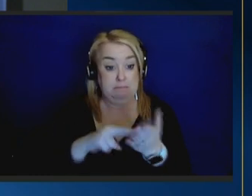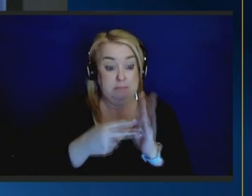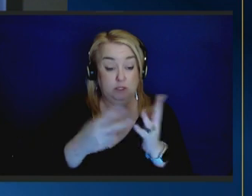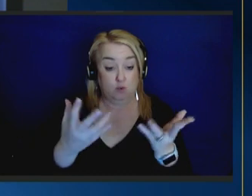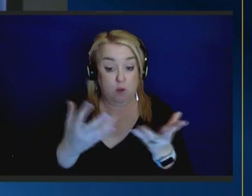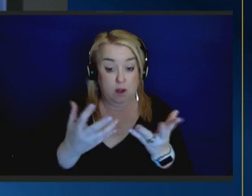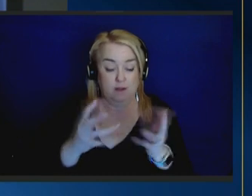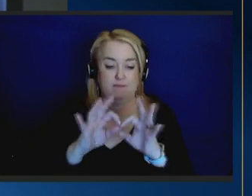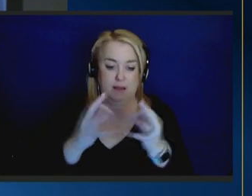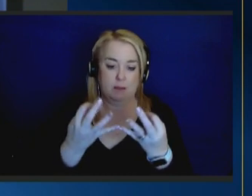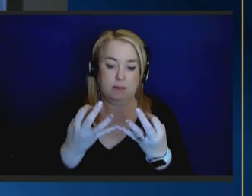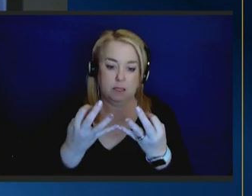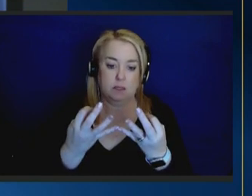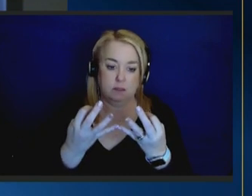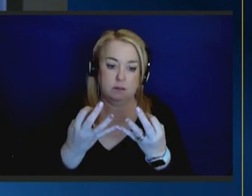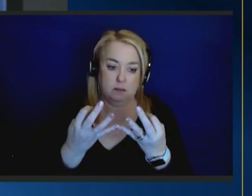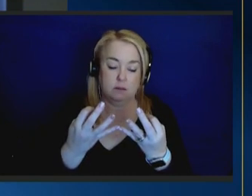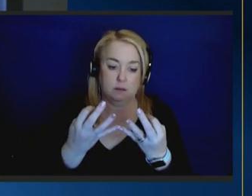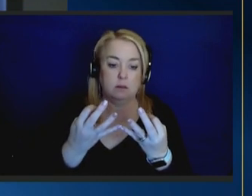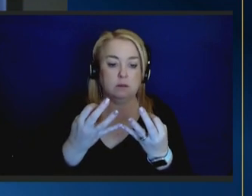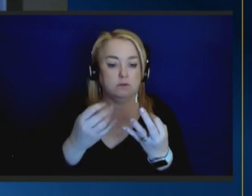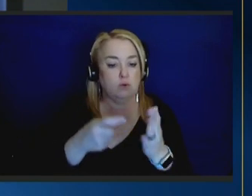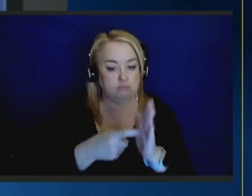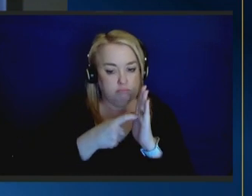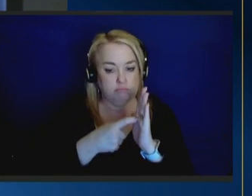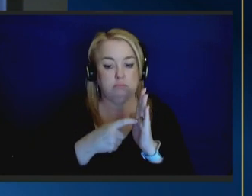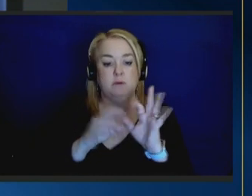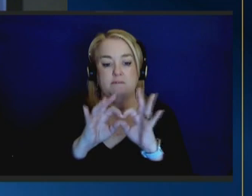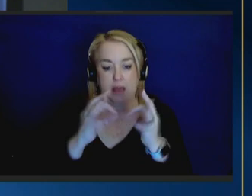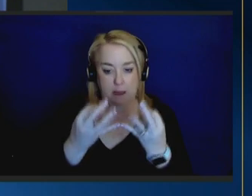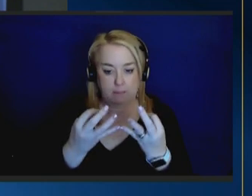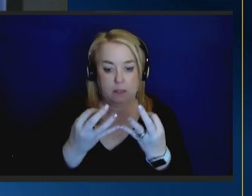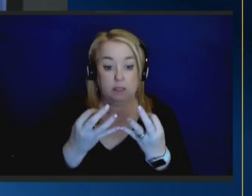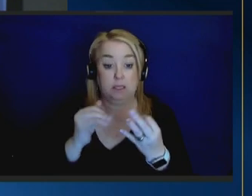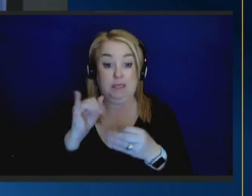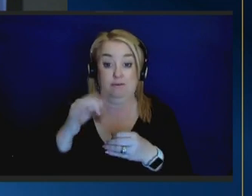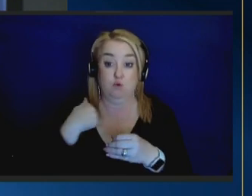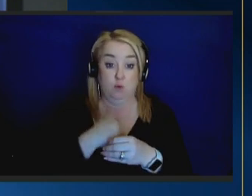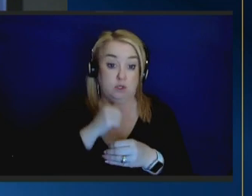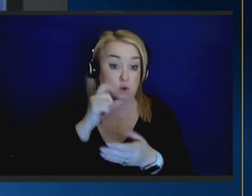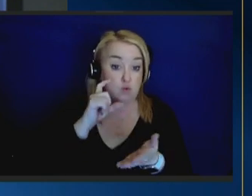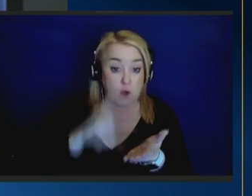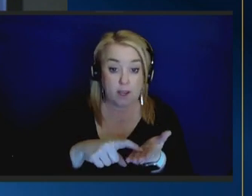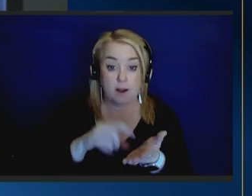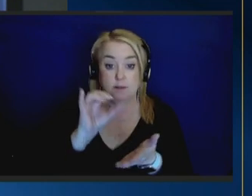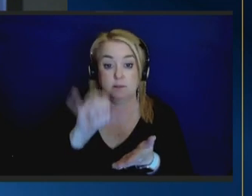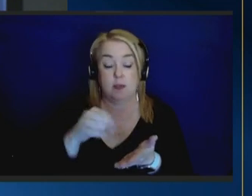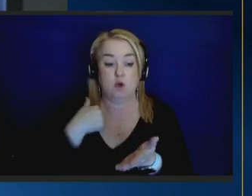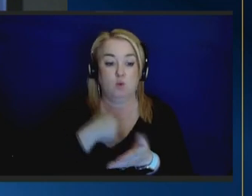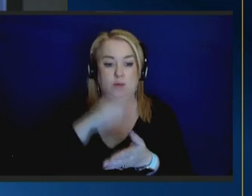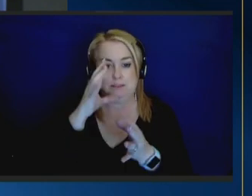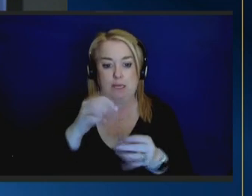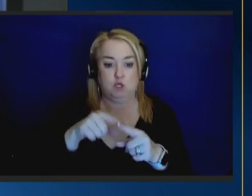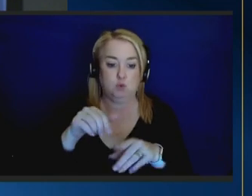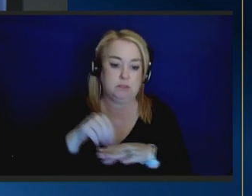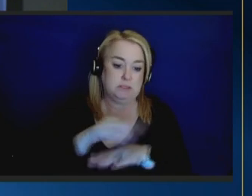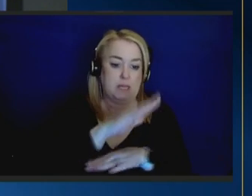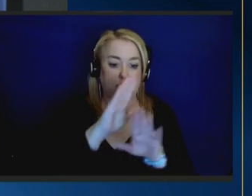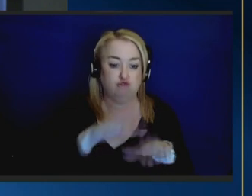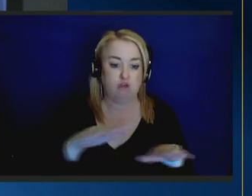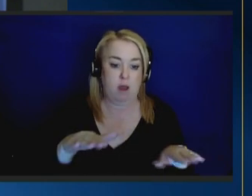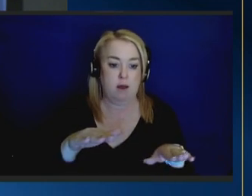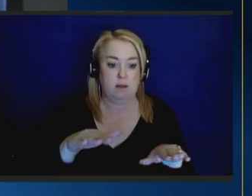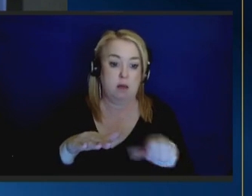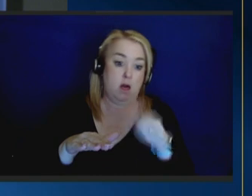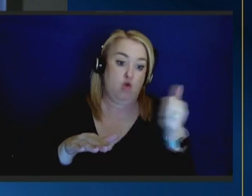greater family and so it takes a family and if we don't recognize that and if we decide to send a child somewhere else to keep them safe